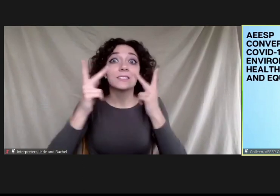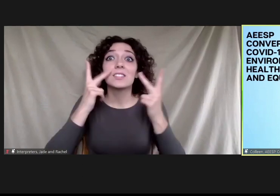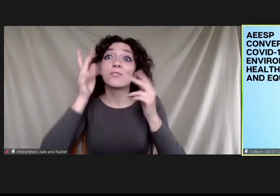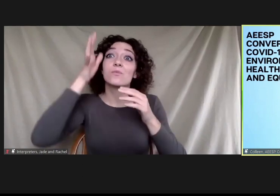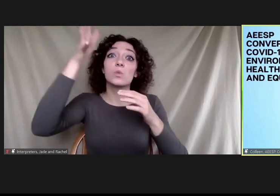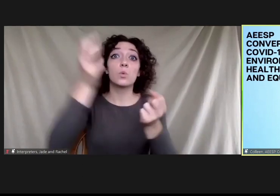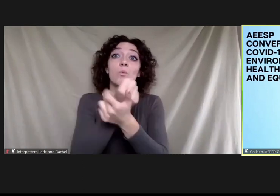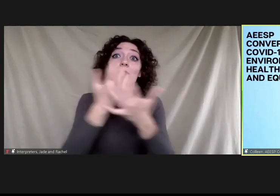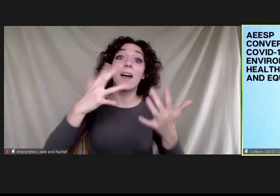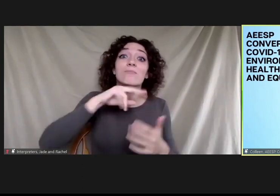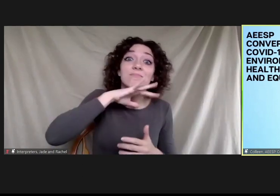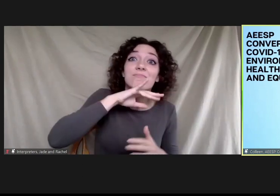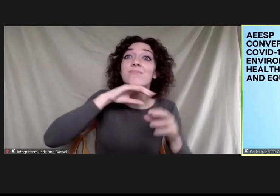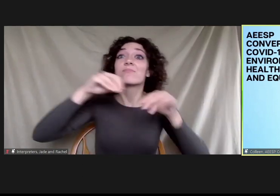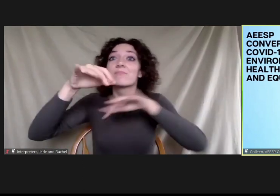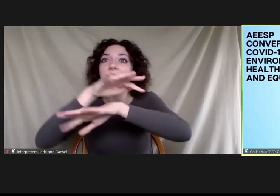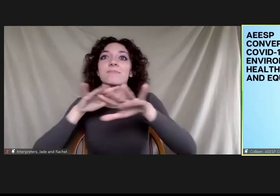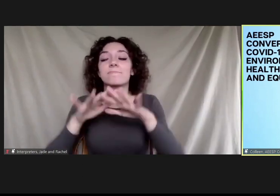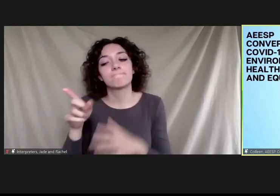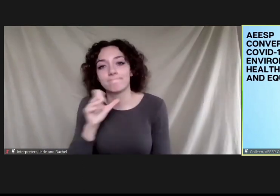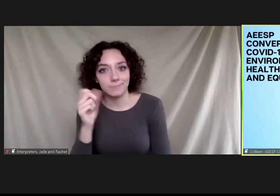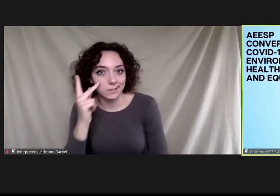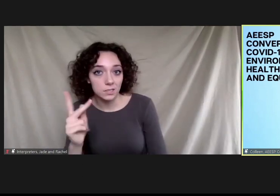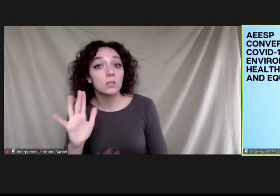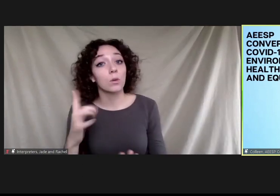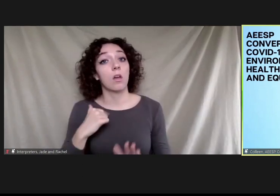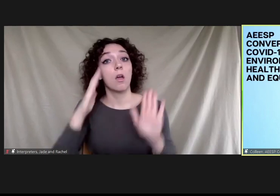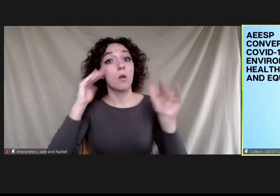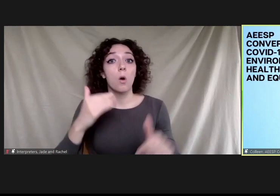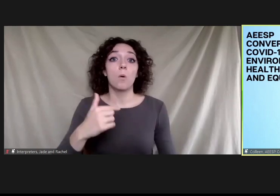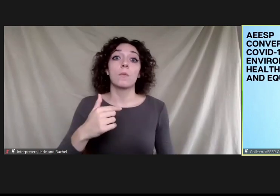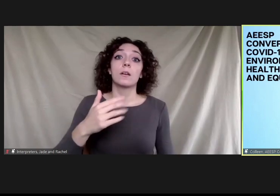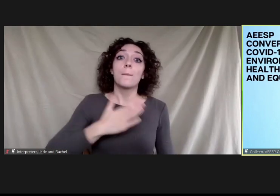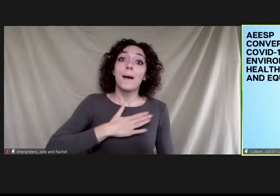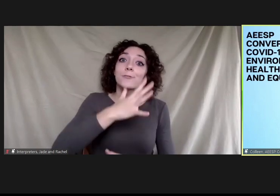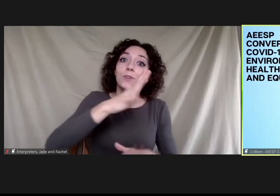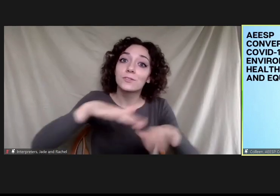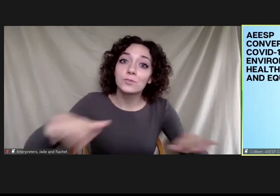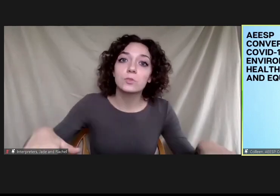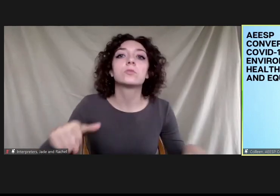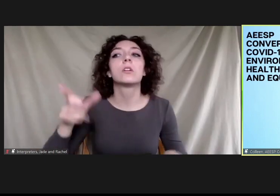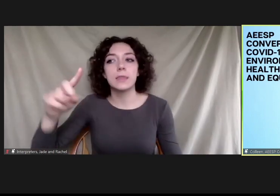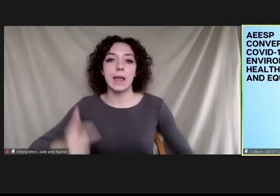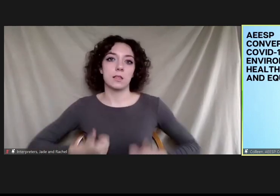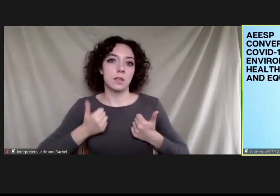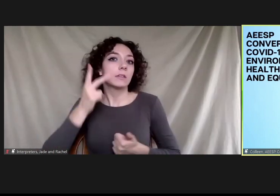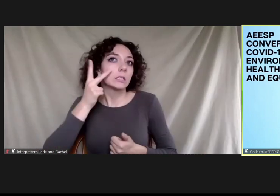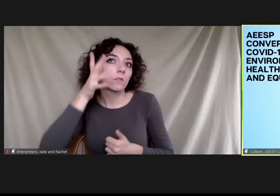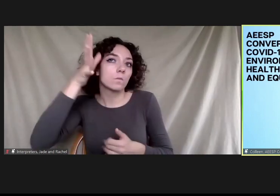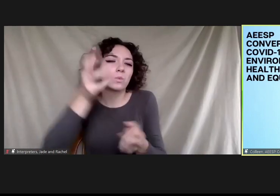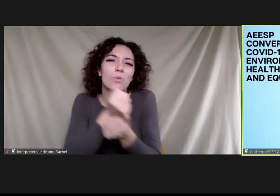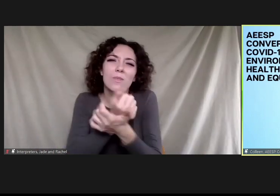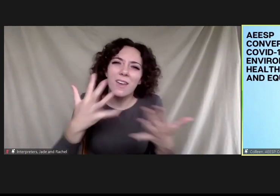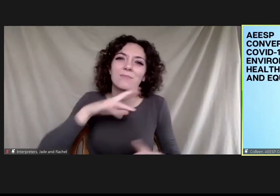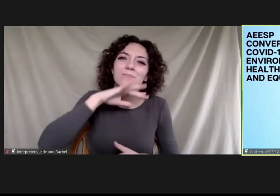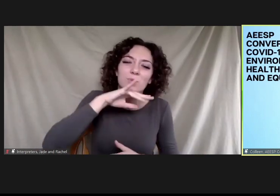grandchild myself and those after me will live to see a future without pollution or waste according to